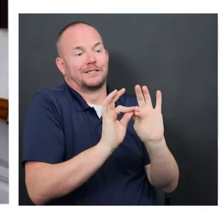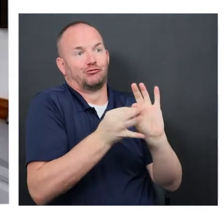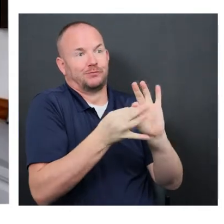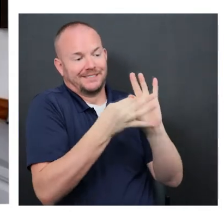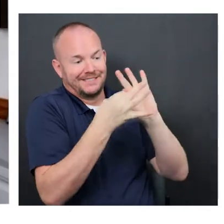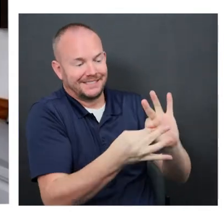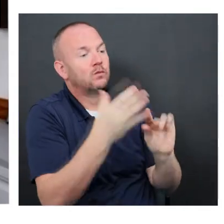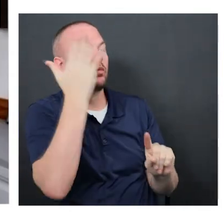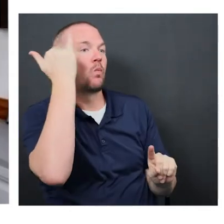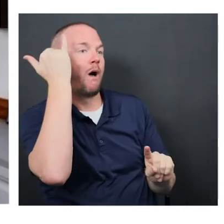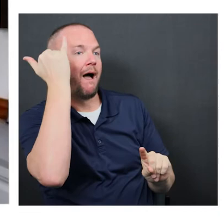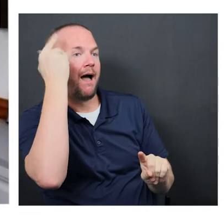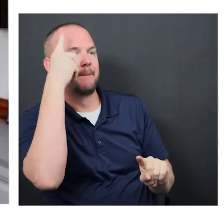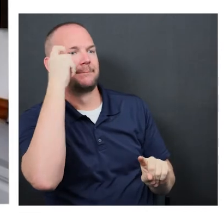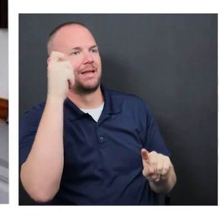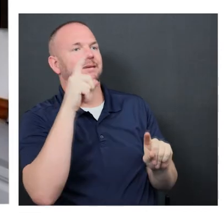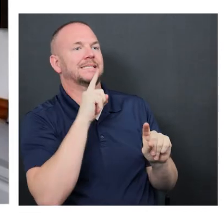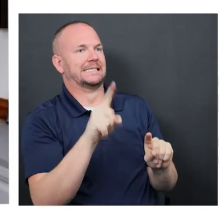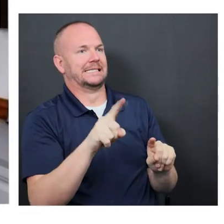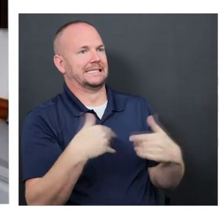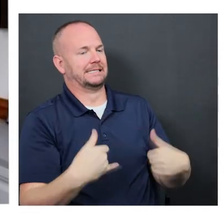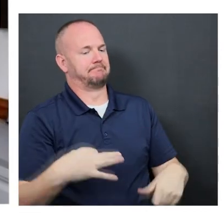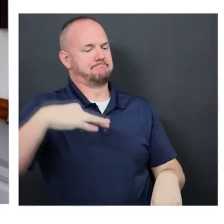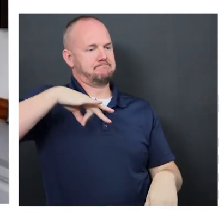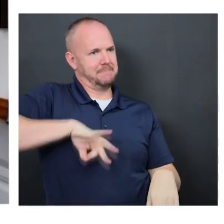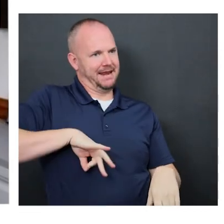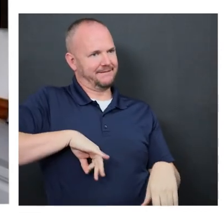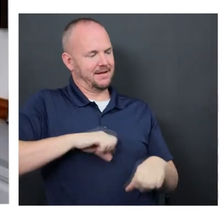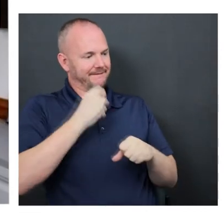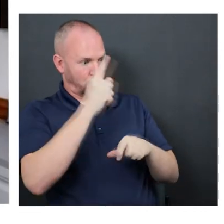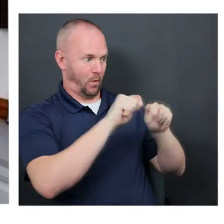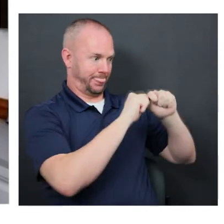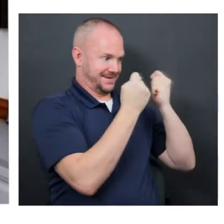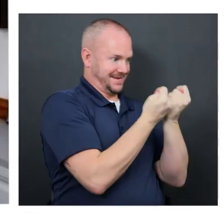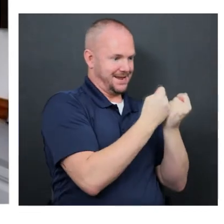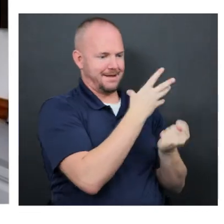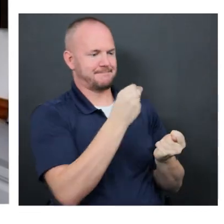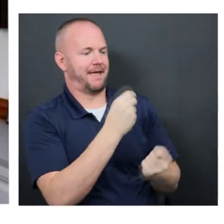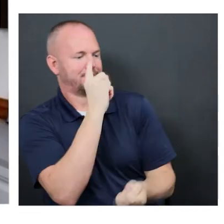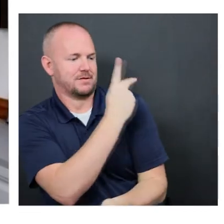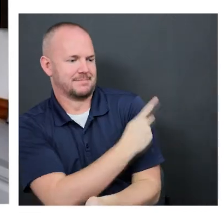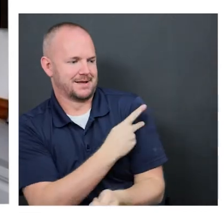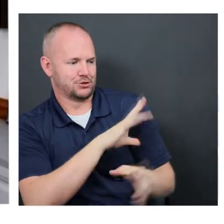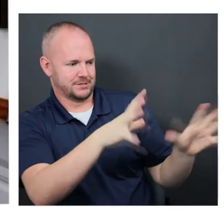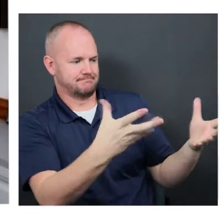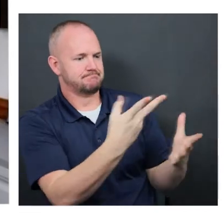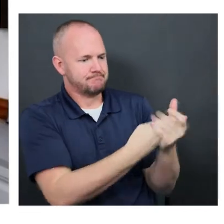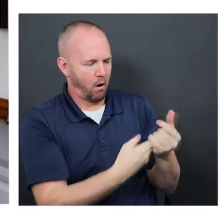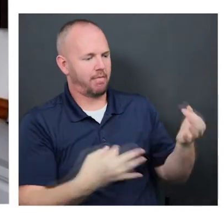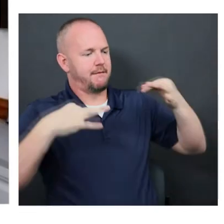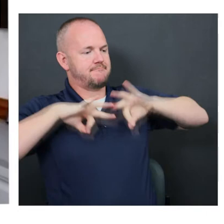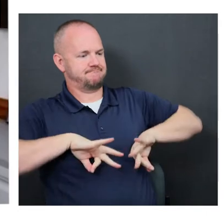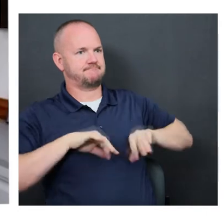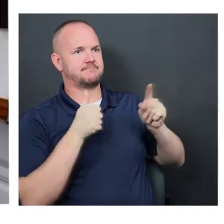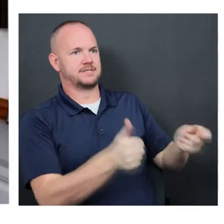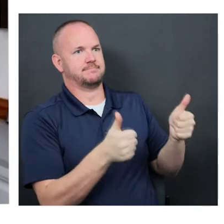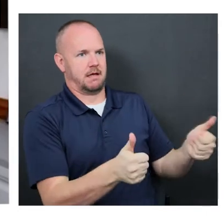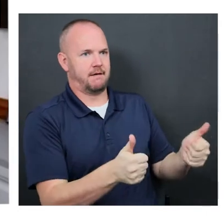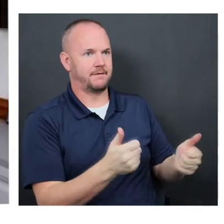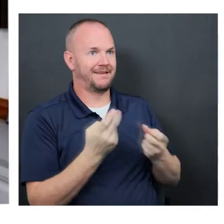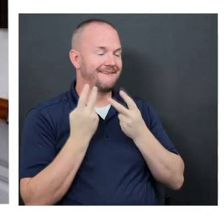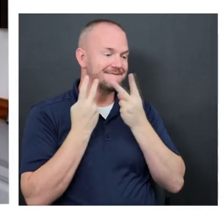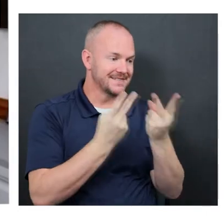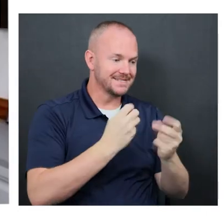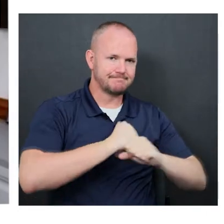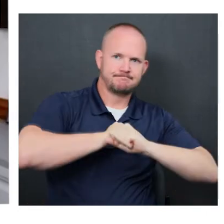but you're doing it because it's a benefit to the whole clinical team and to the patient. As soon as this happened and they restricted all visiting,